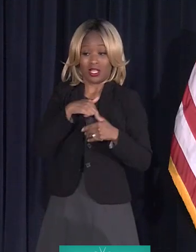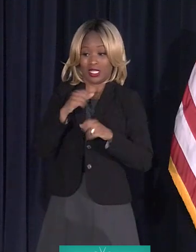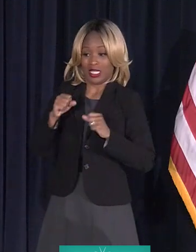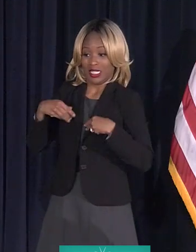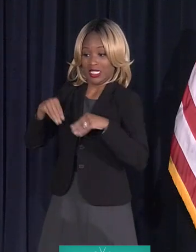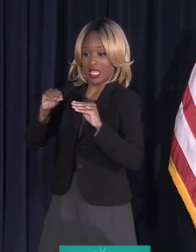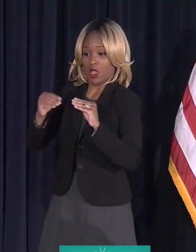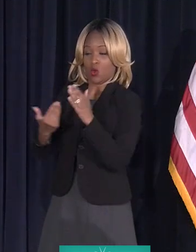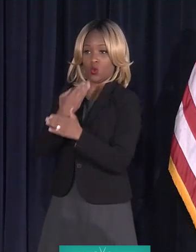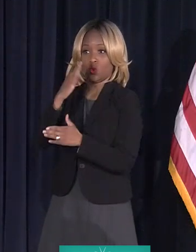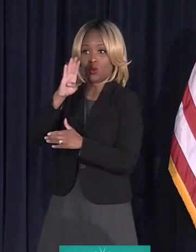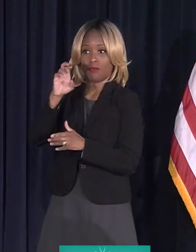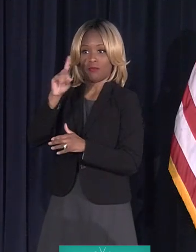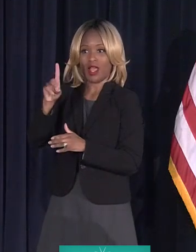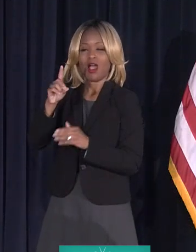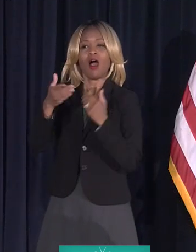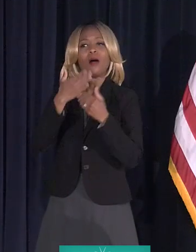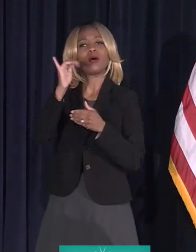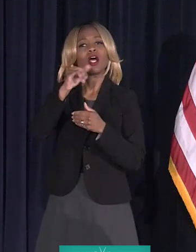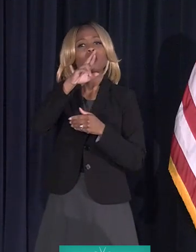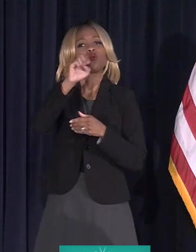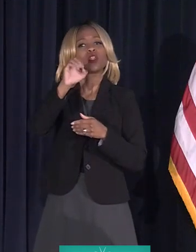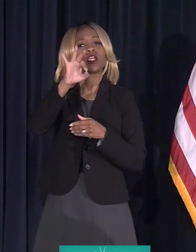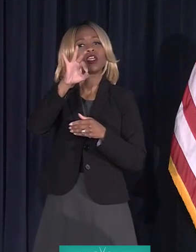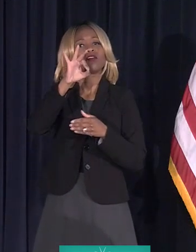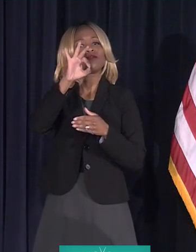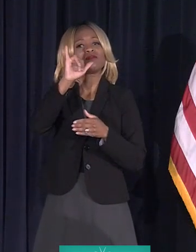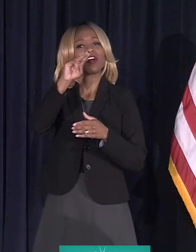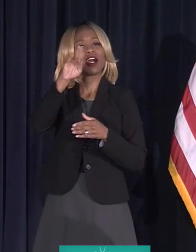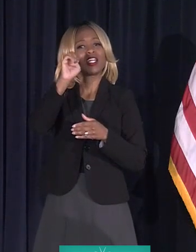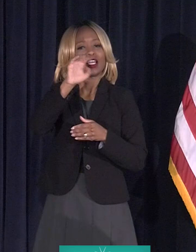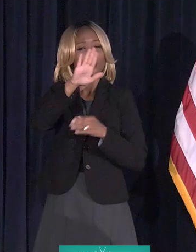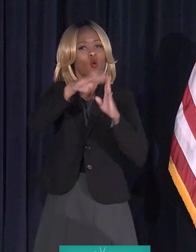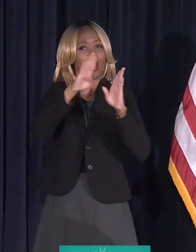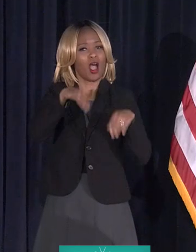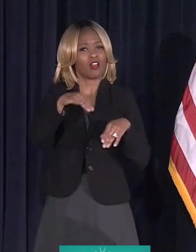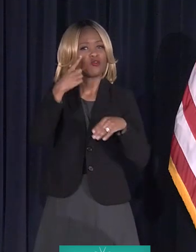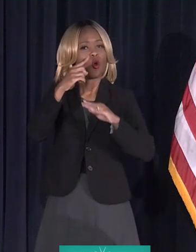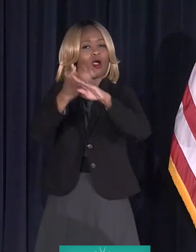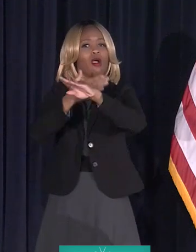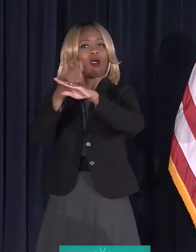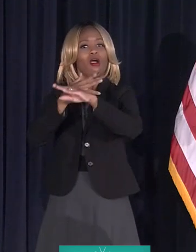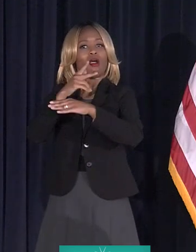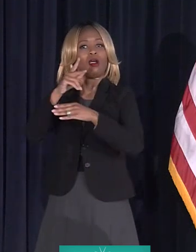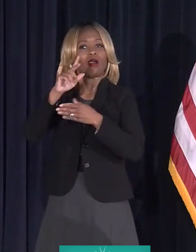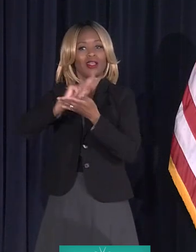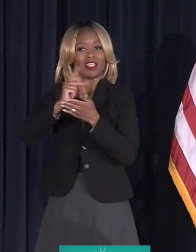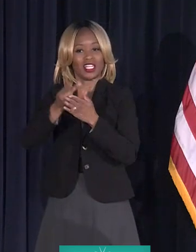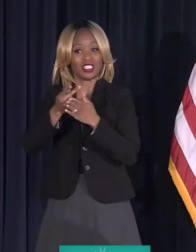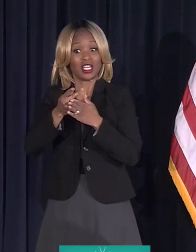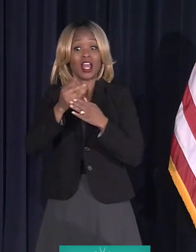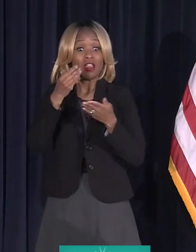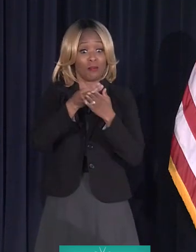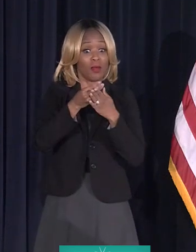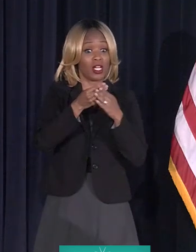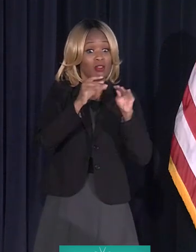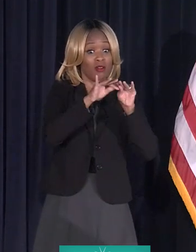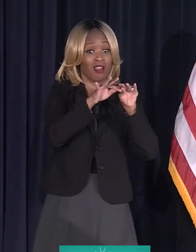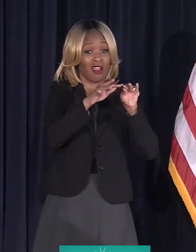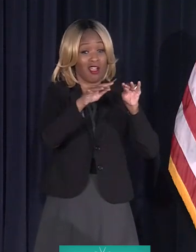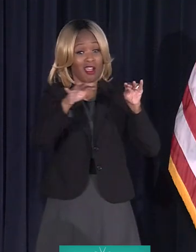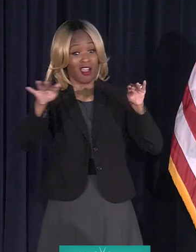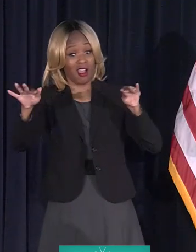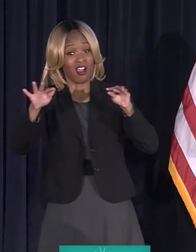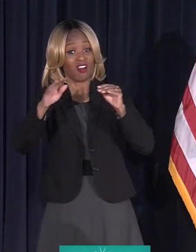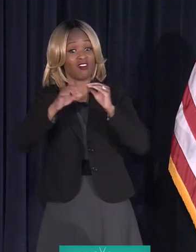refinancing your house when you fix your kitchen. We'll spread out the payments over more years, but what you're paying each year will not go up.